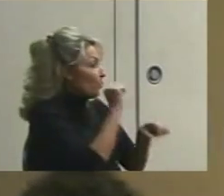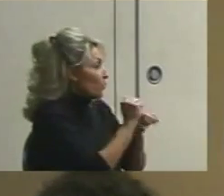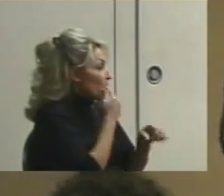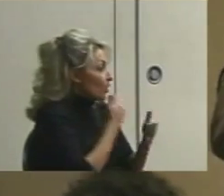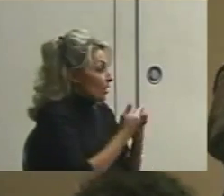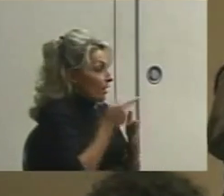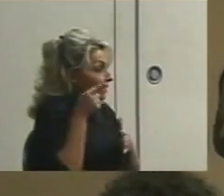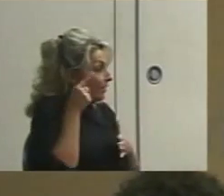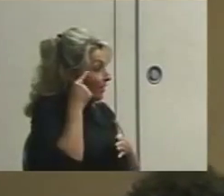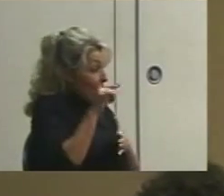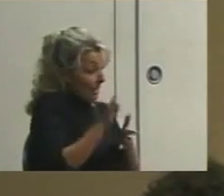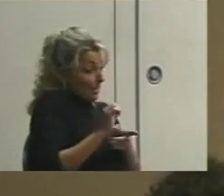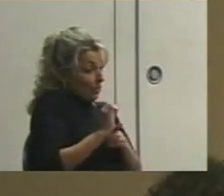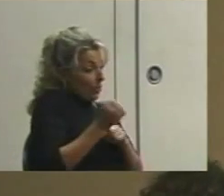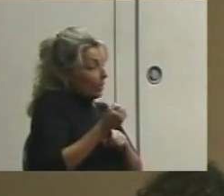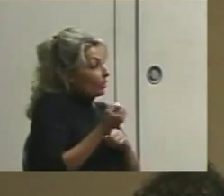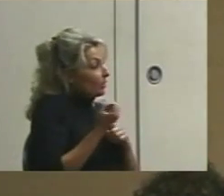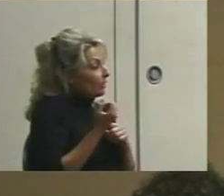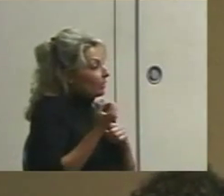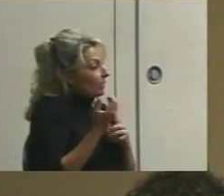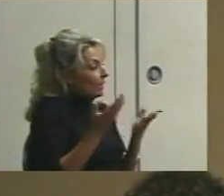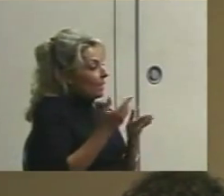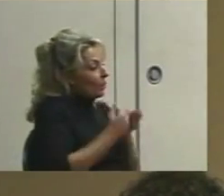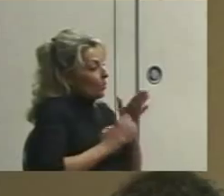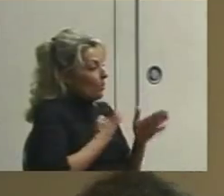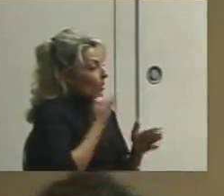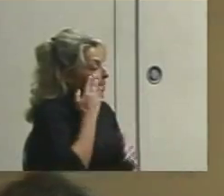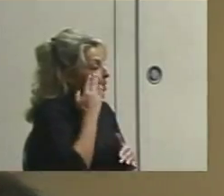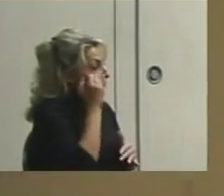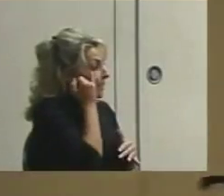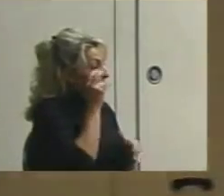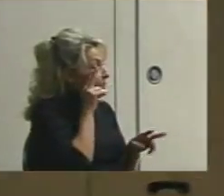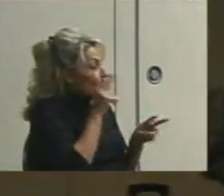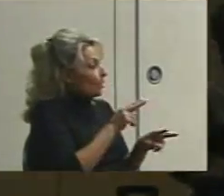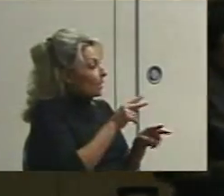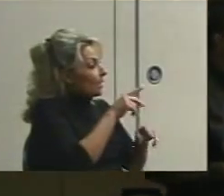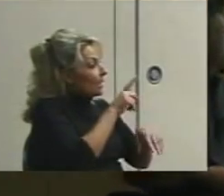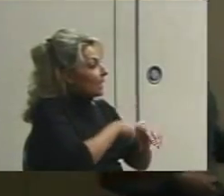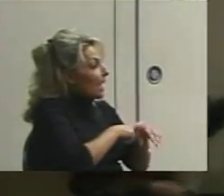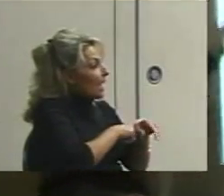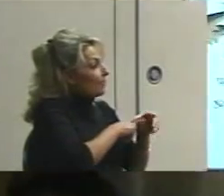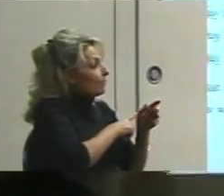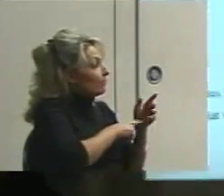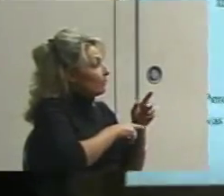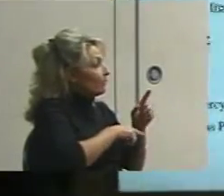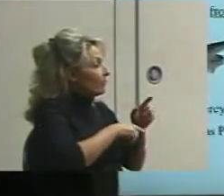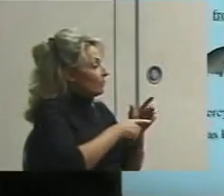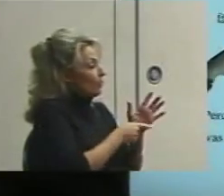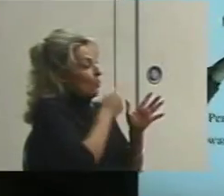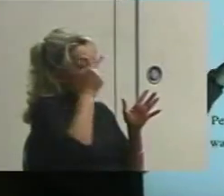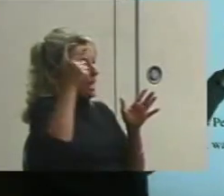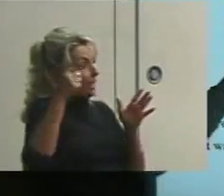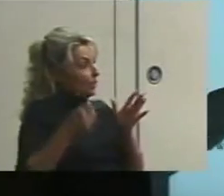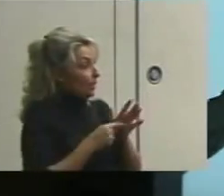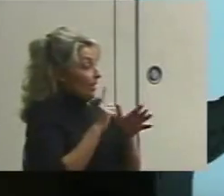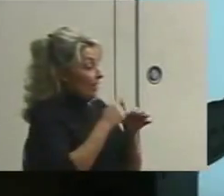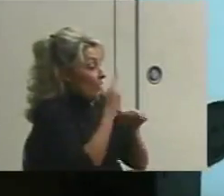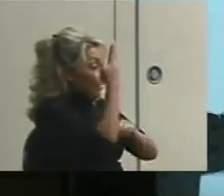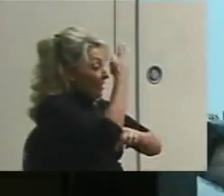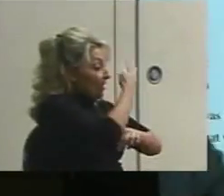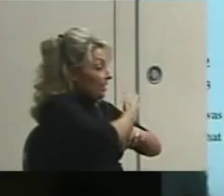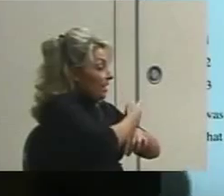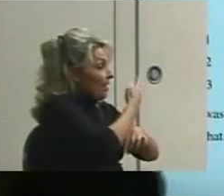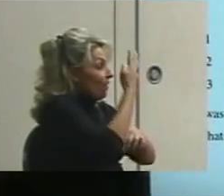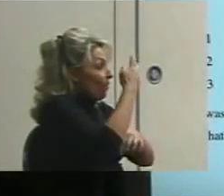Because here's what we know. If you looked at the duration, day one, four times out of his seat